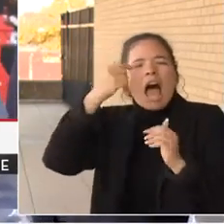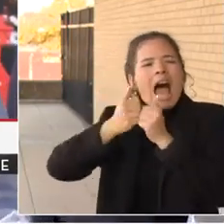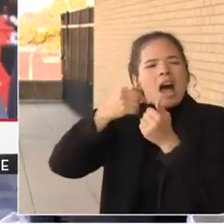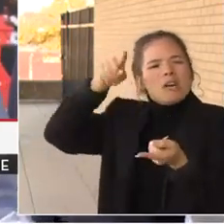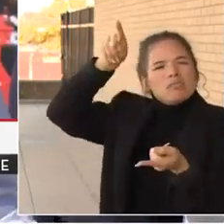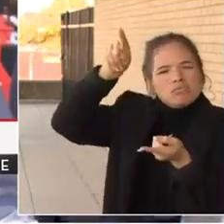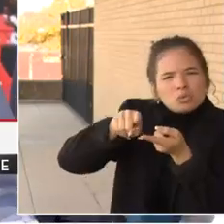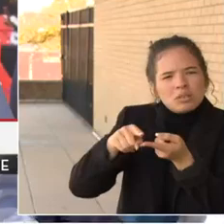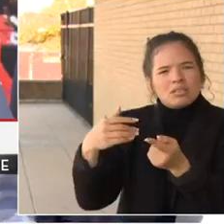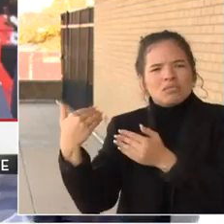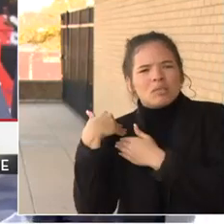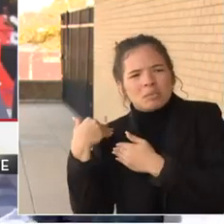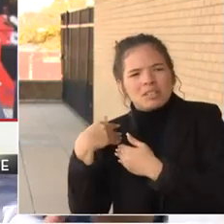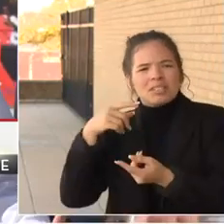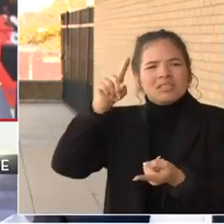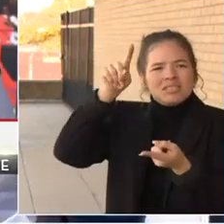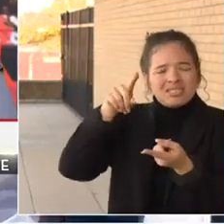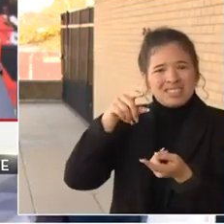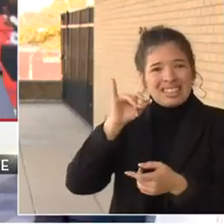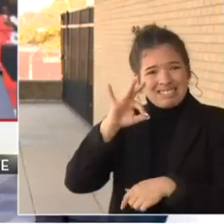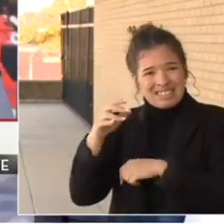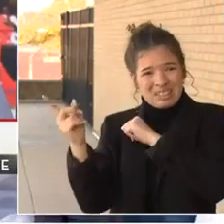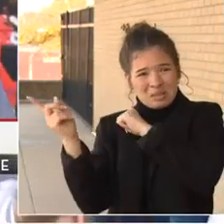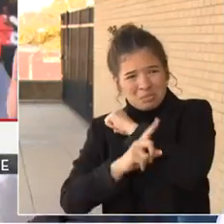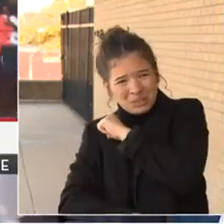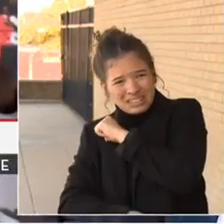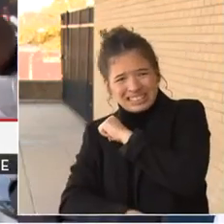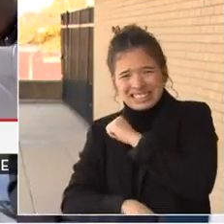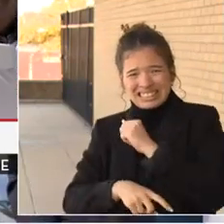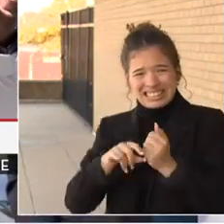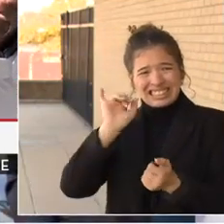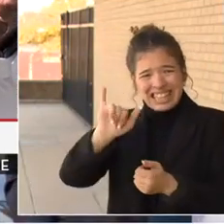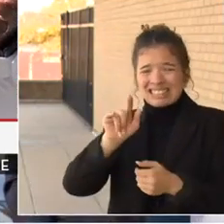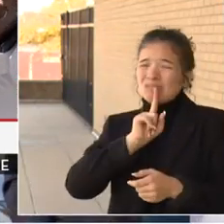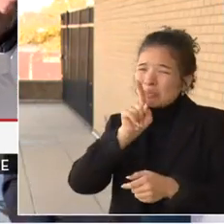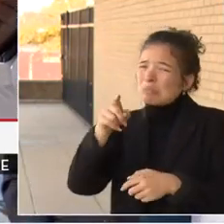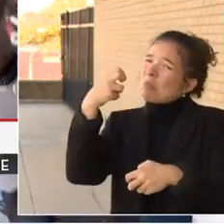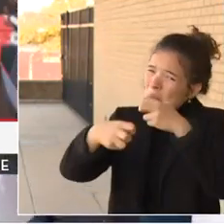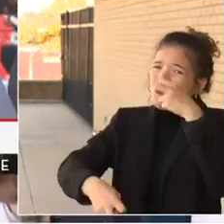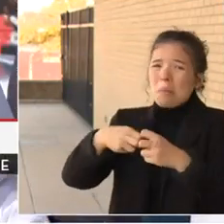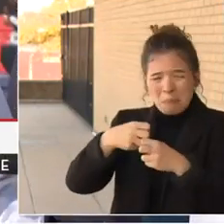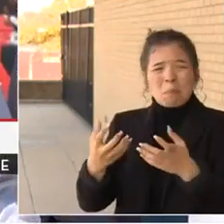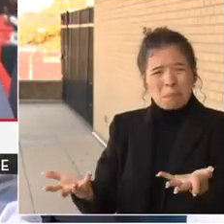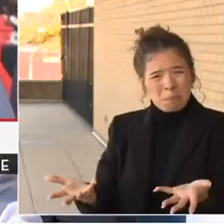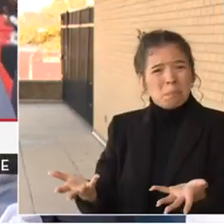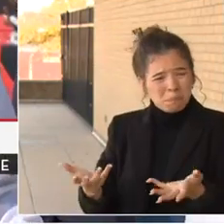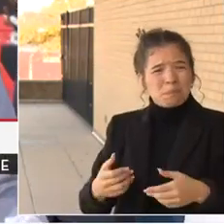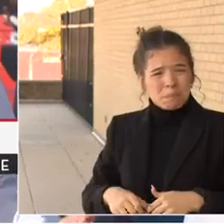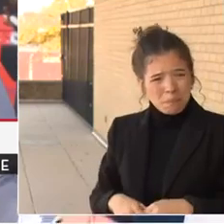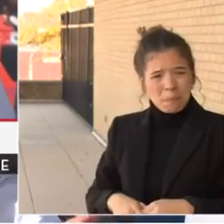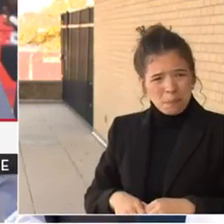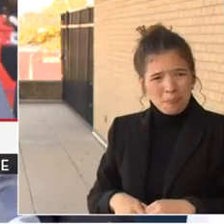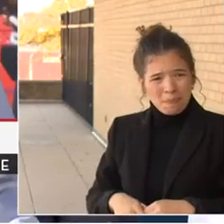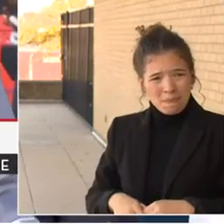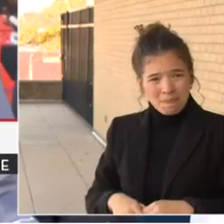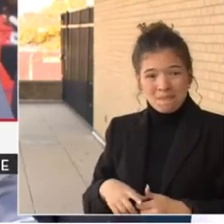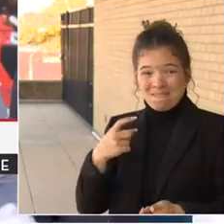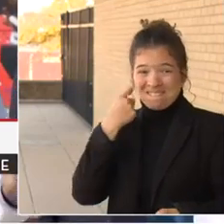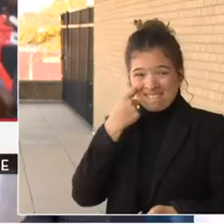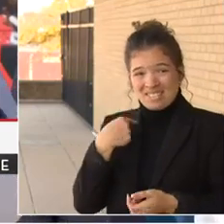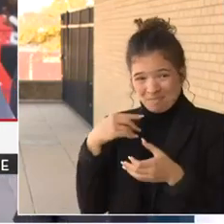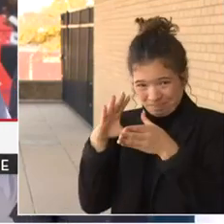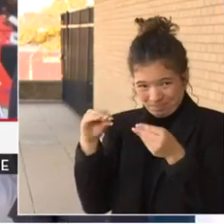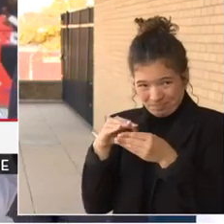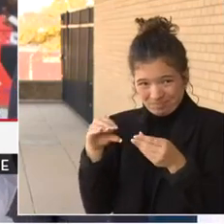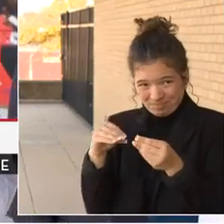there's a lessening of a penalty, I think that that's problematic, especially as the reporter just mentioned a few minutes ago, when you talk about people